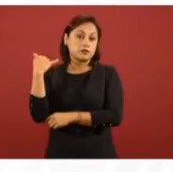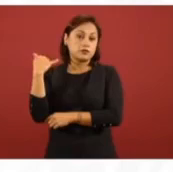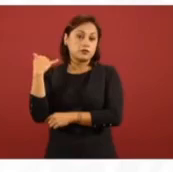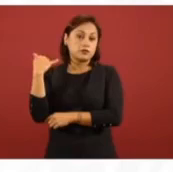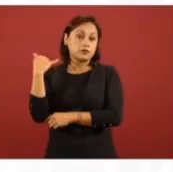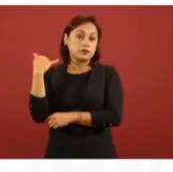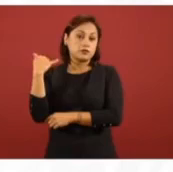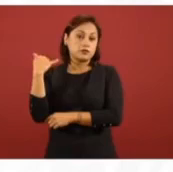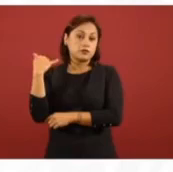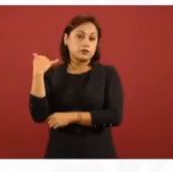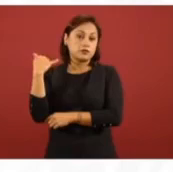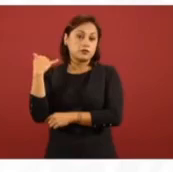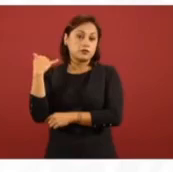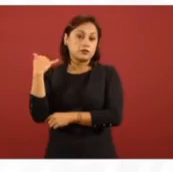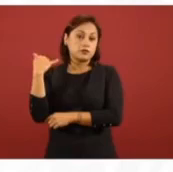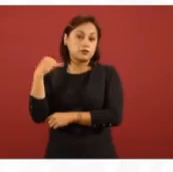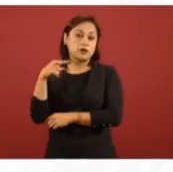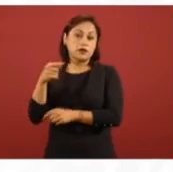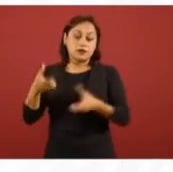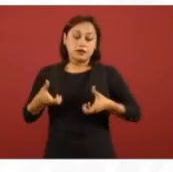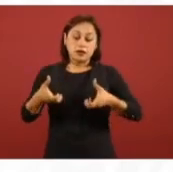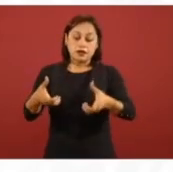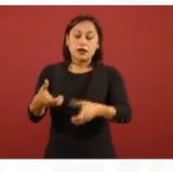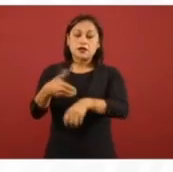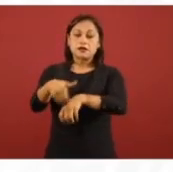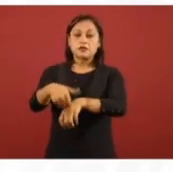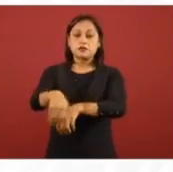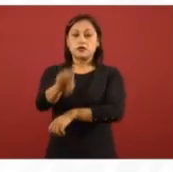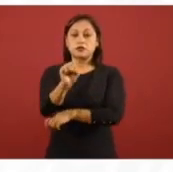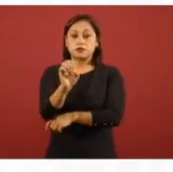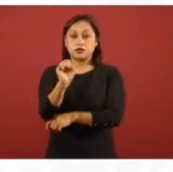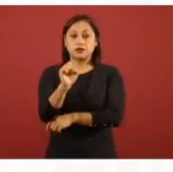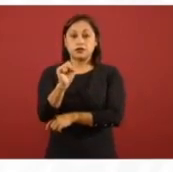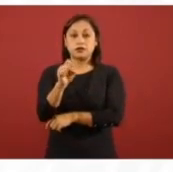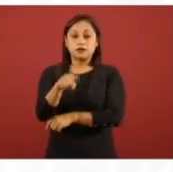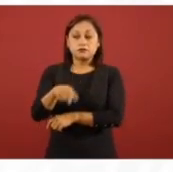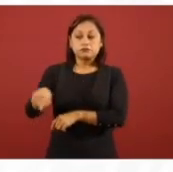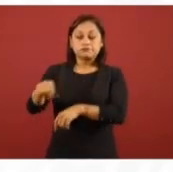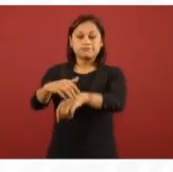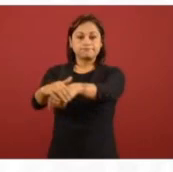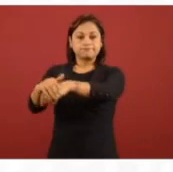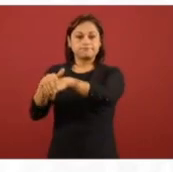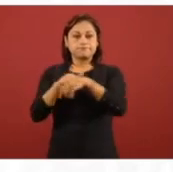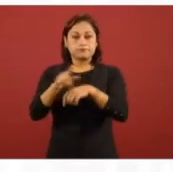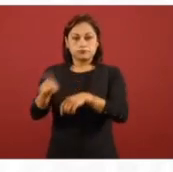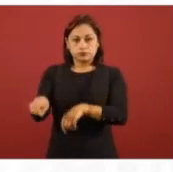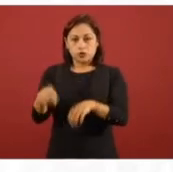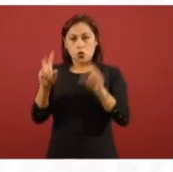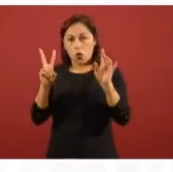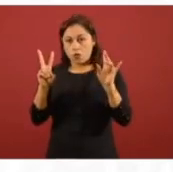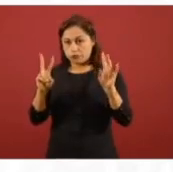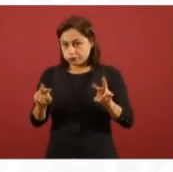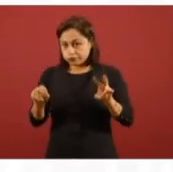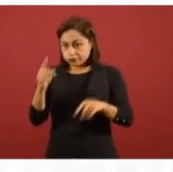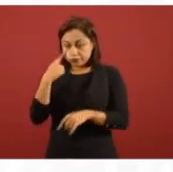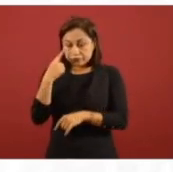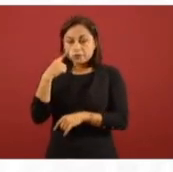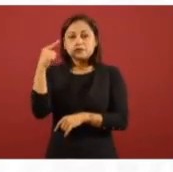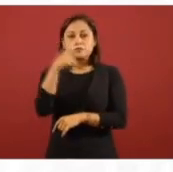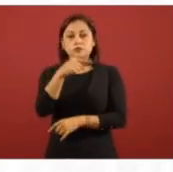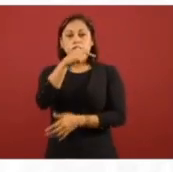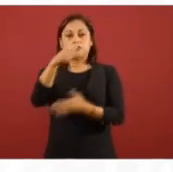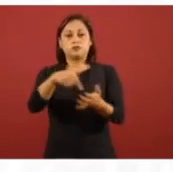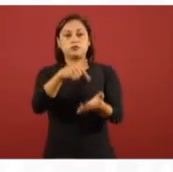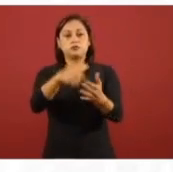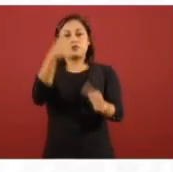to rights with irregularity. Senta para todos nuestros amigos de Mérida que ubiquen bien esta gasolinera que no